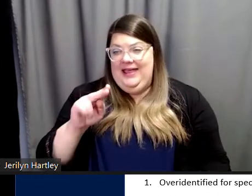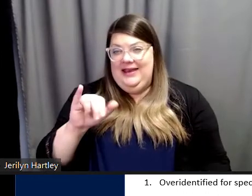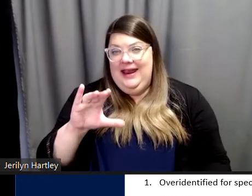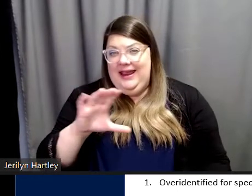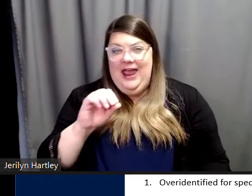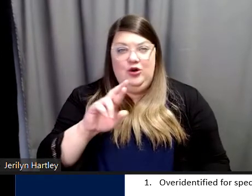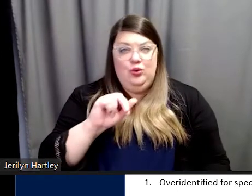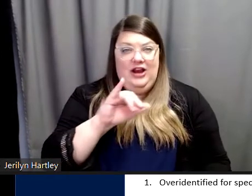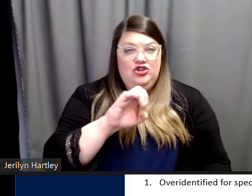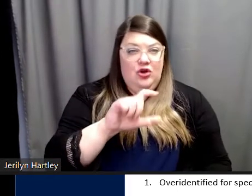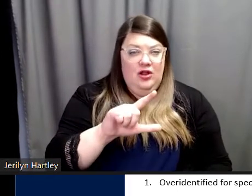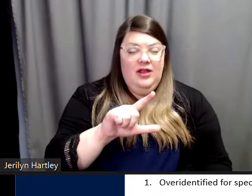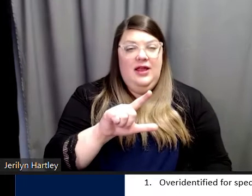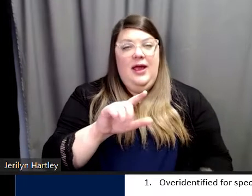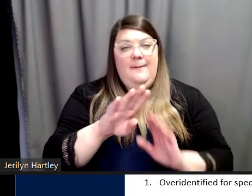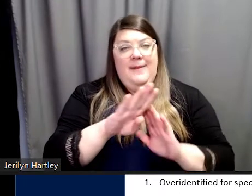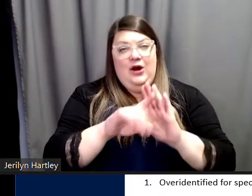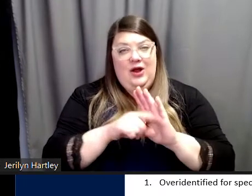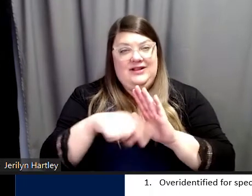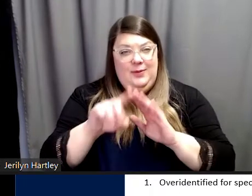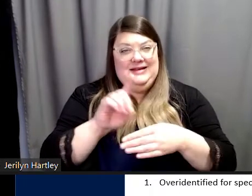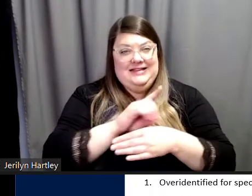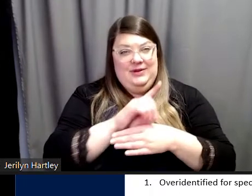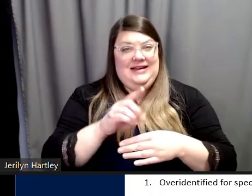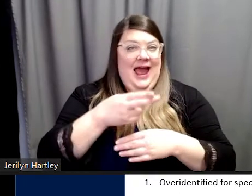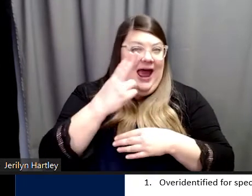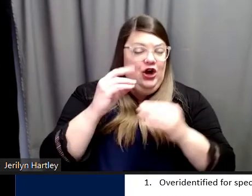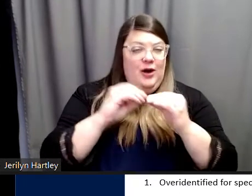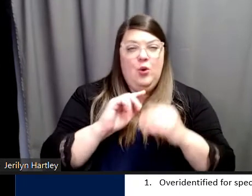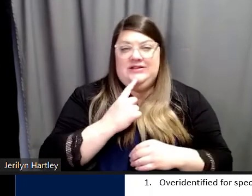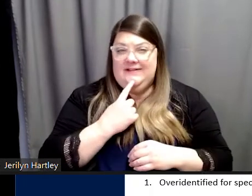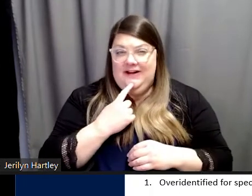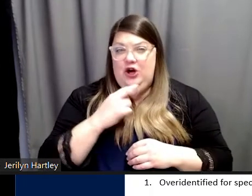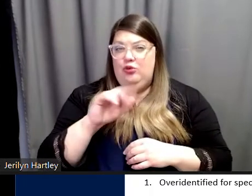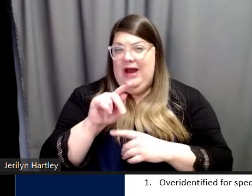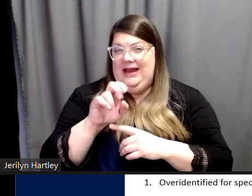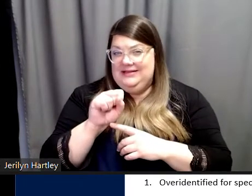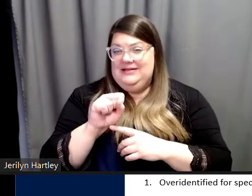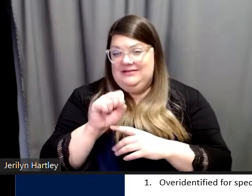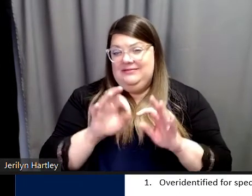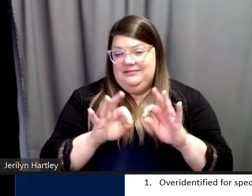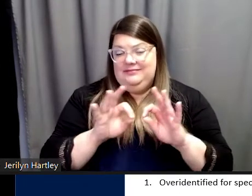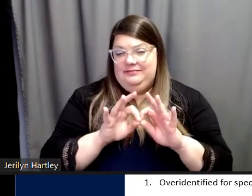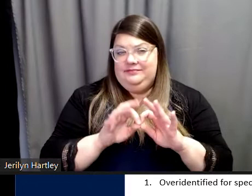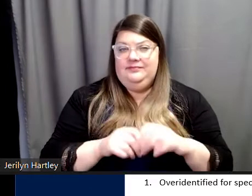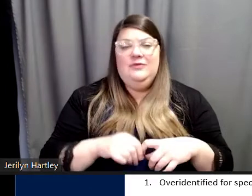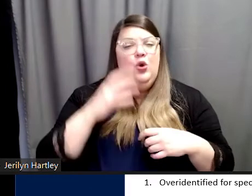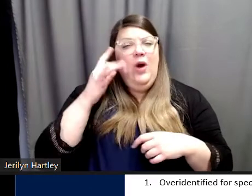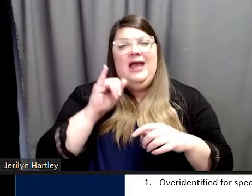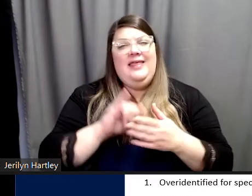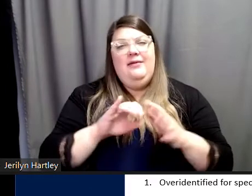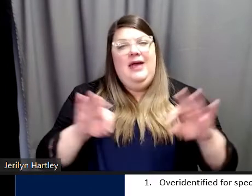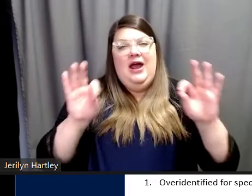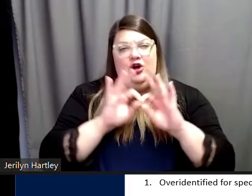backgrounds are being disciplined at higher or more severe rates. So why does that matter?